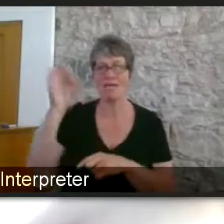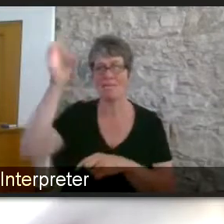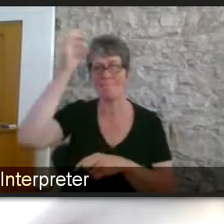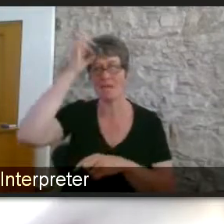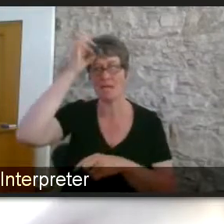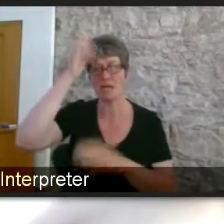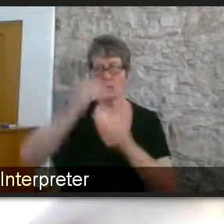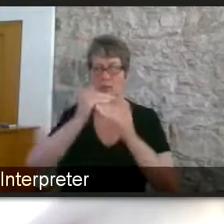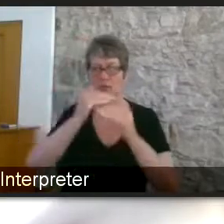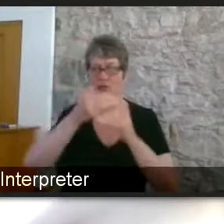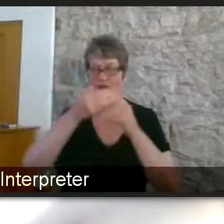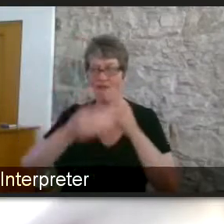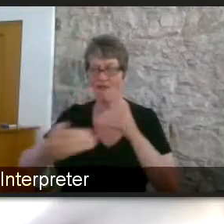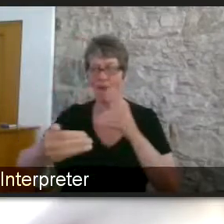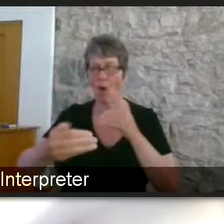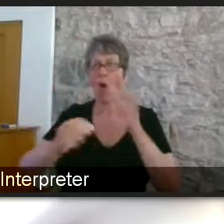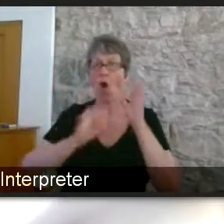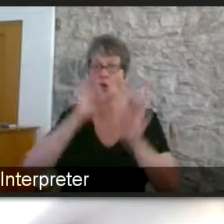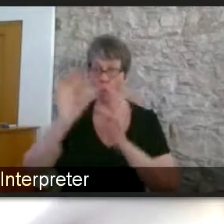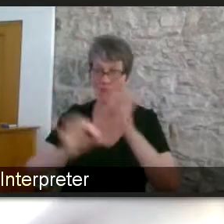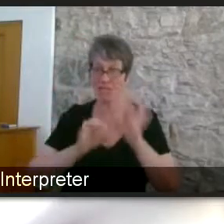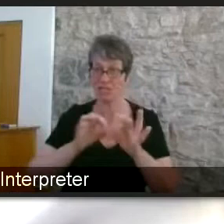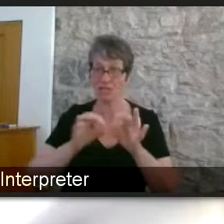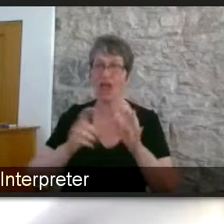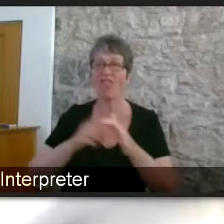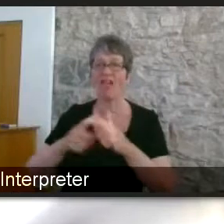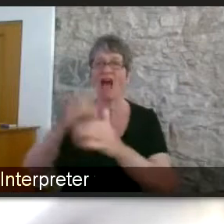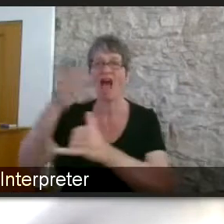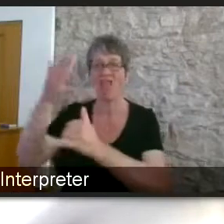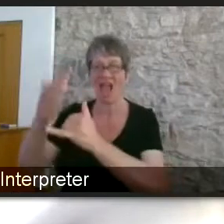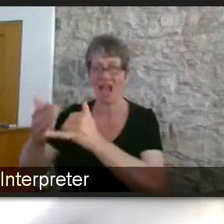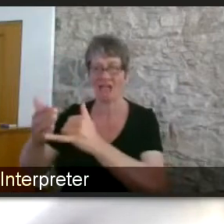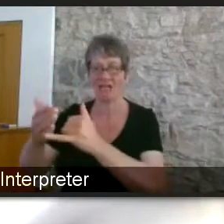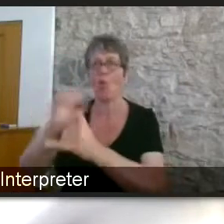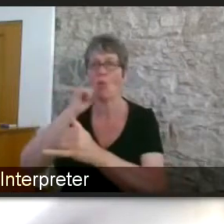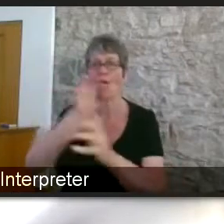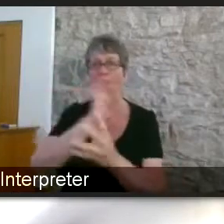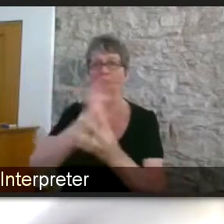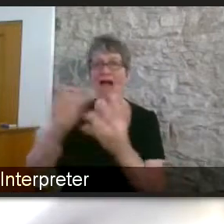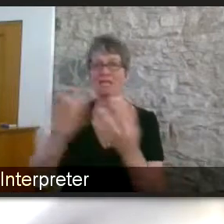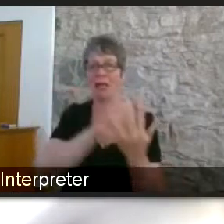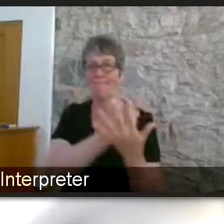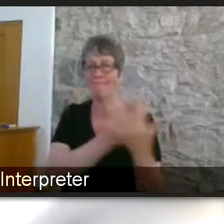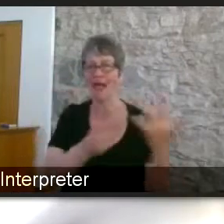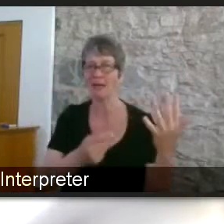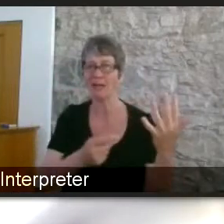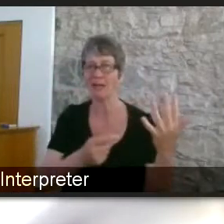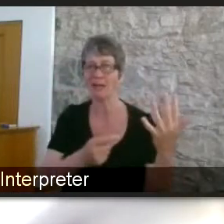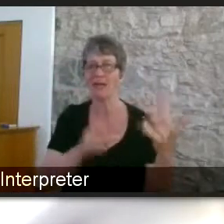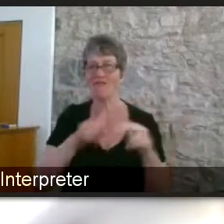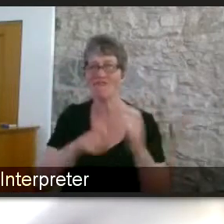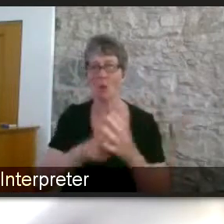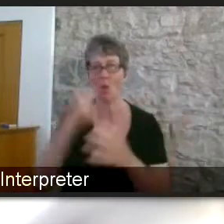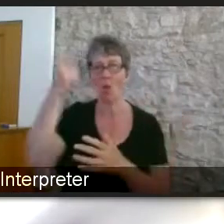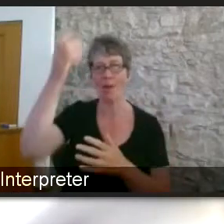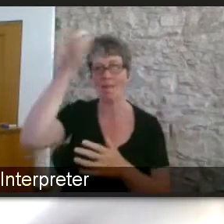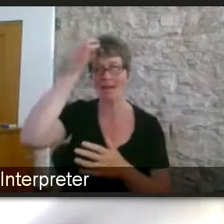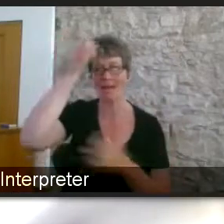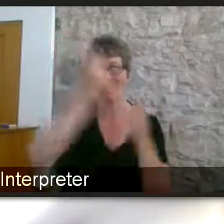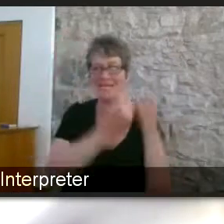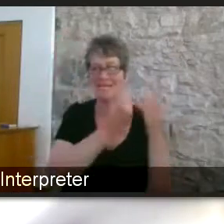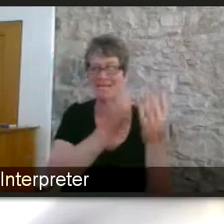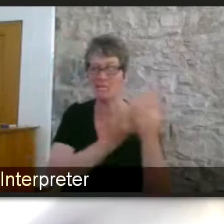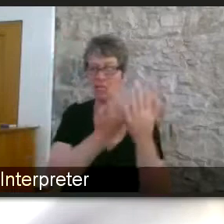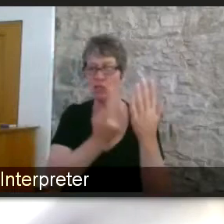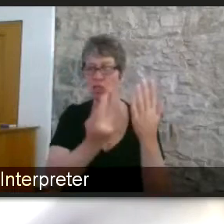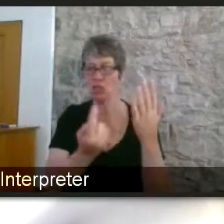each of our panelists and give them notice just to say give one minute around about the most important things that have come out today so if anybody wants to put comments or questions in please feel free